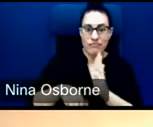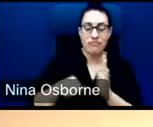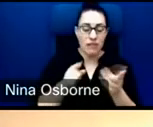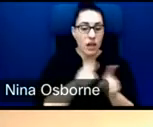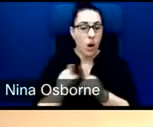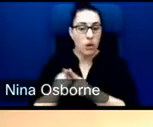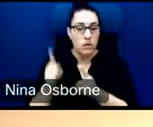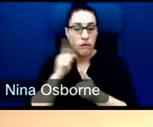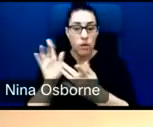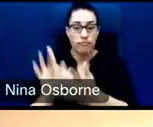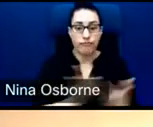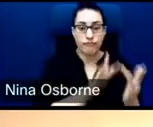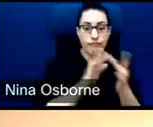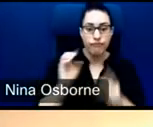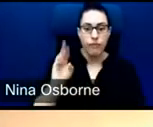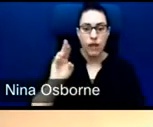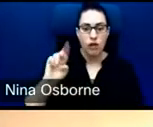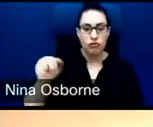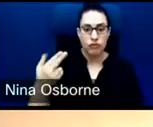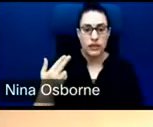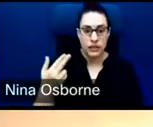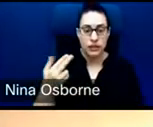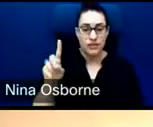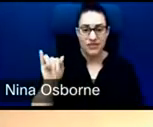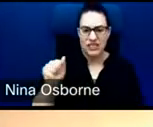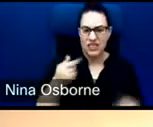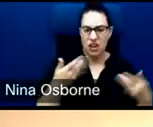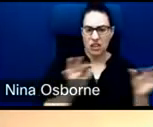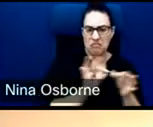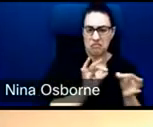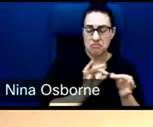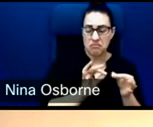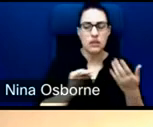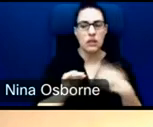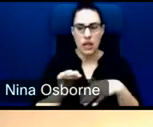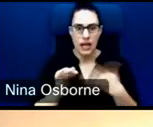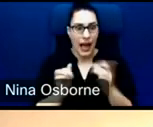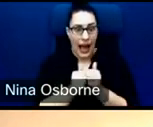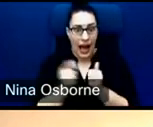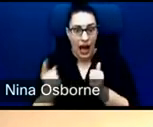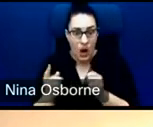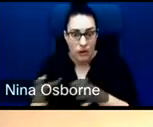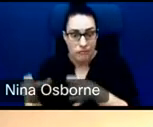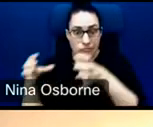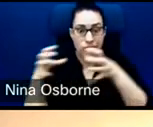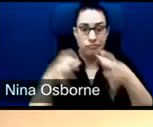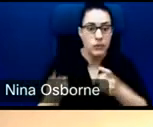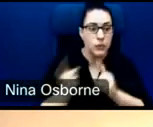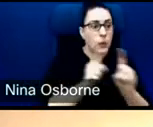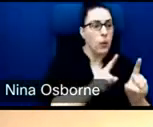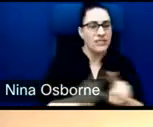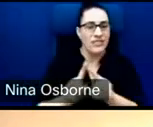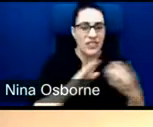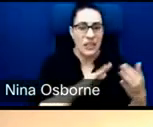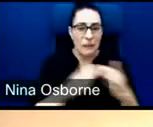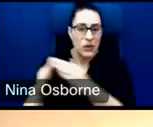which Dia mentioned, their ability to go into communities, immobilize rural populations, that has been had